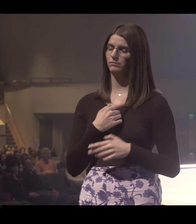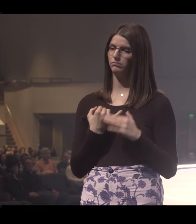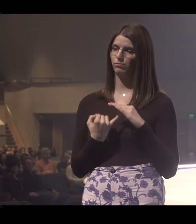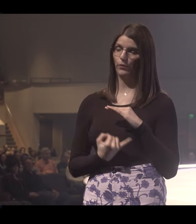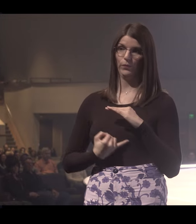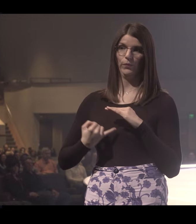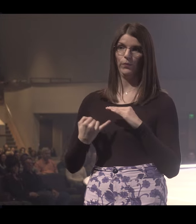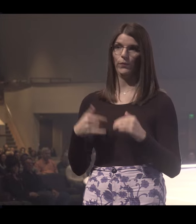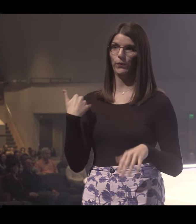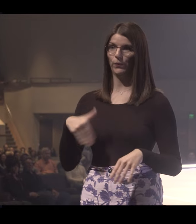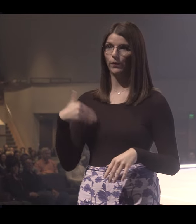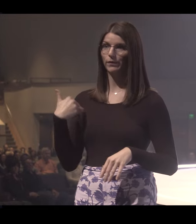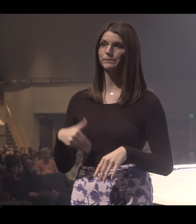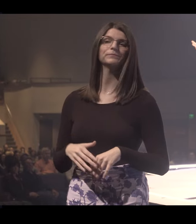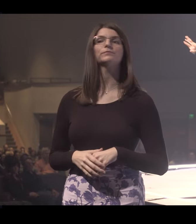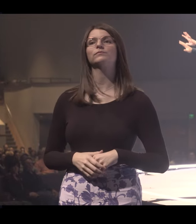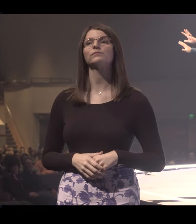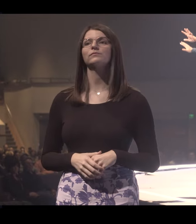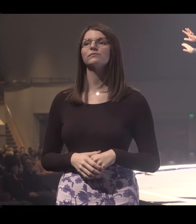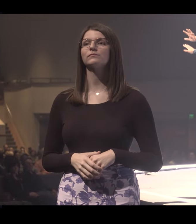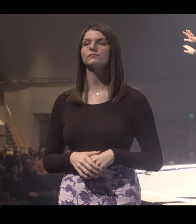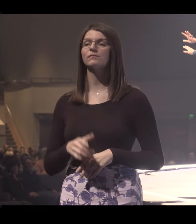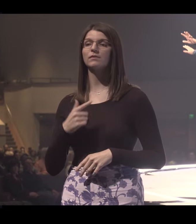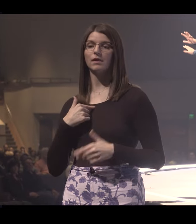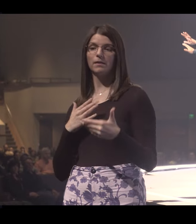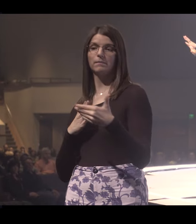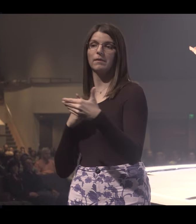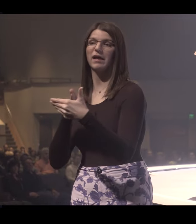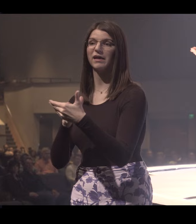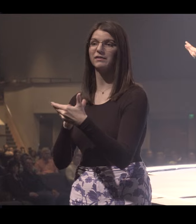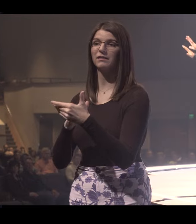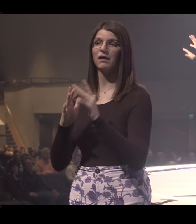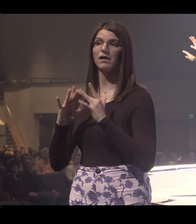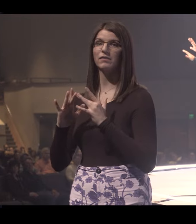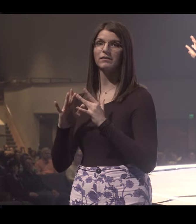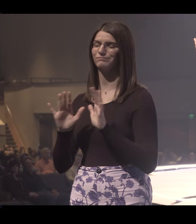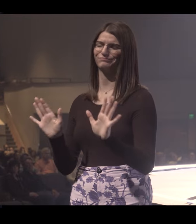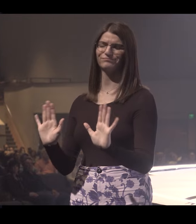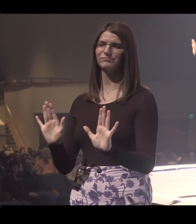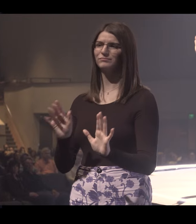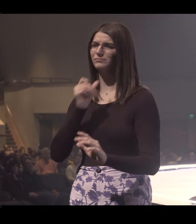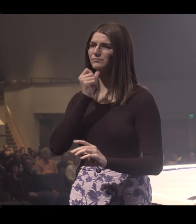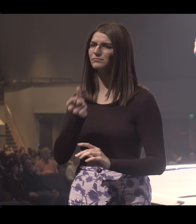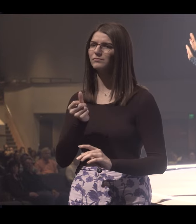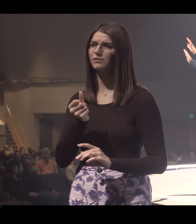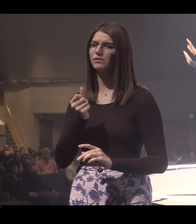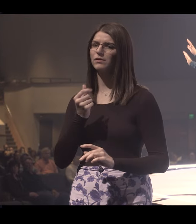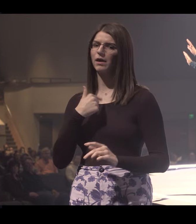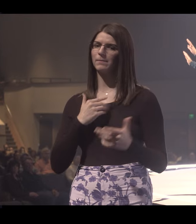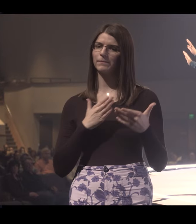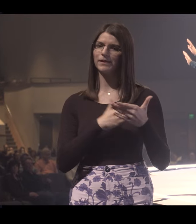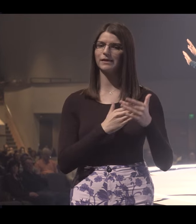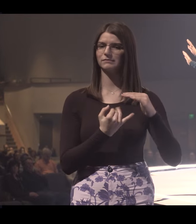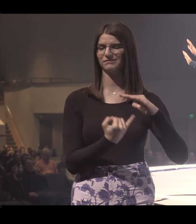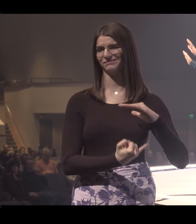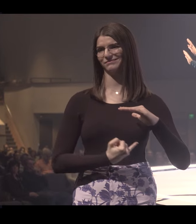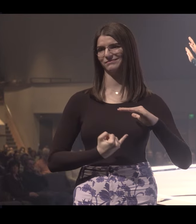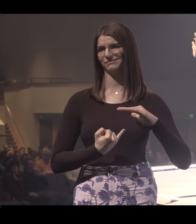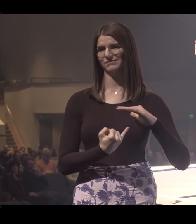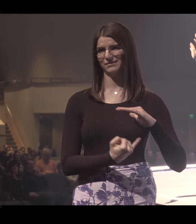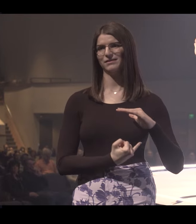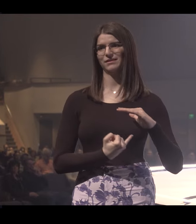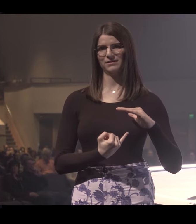so isolated. Now listen, I am not anti-online. I'm not anti-digital. I'm anti-isolation.